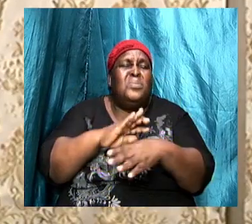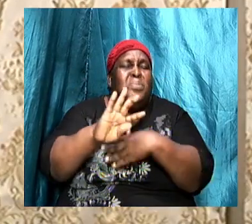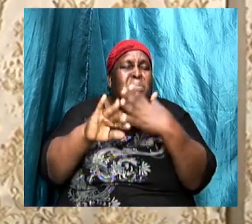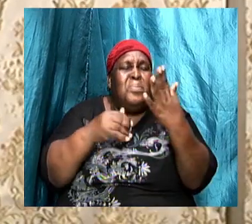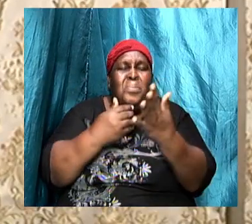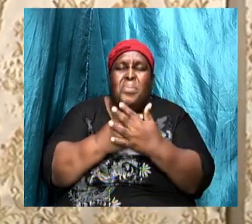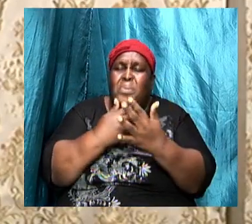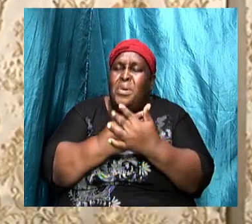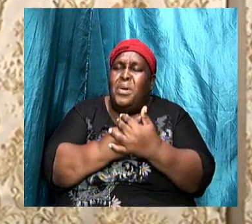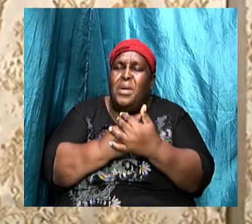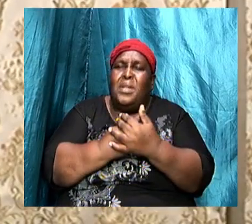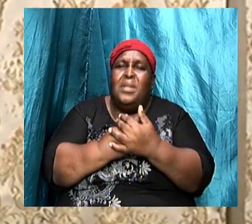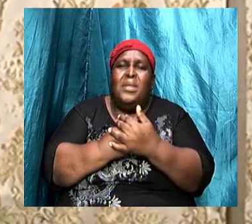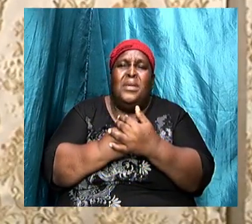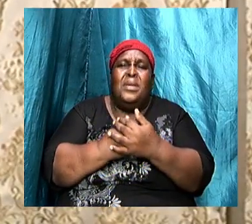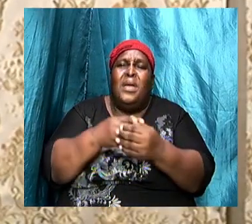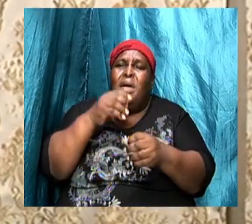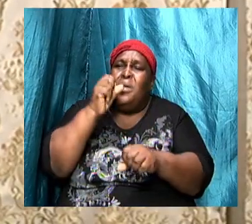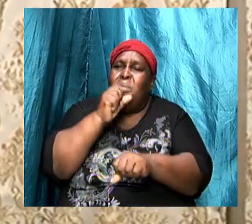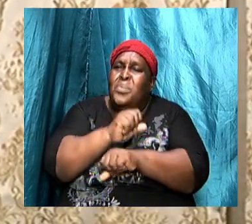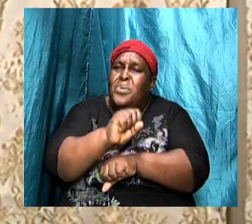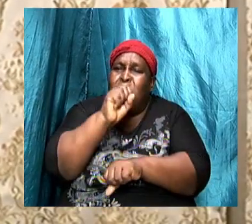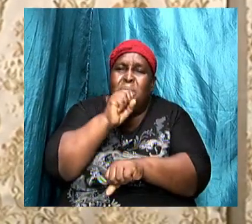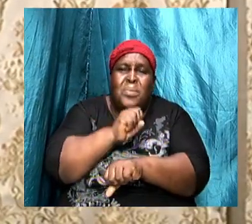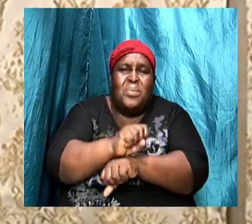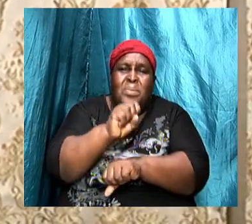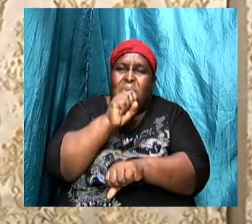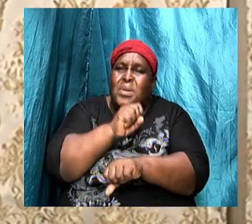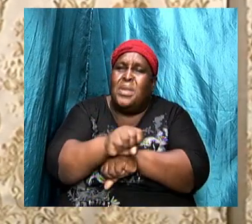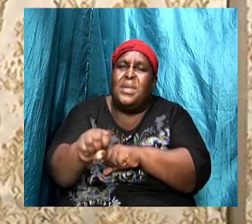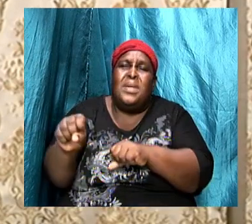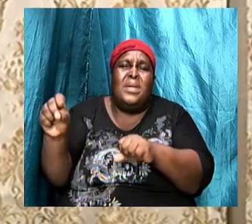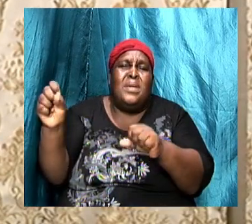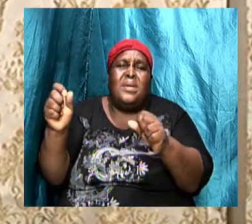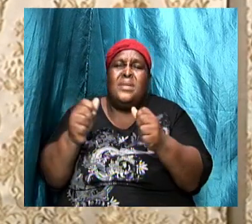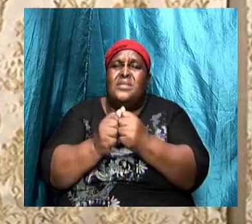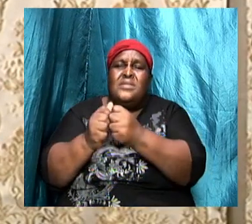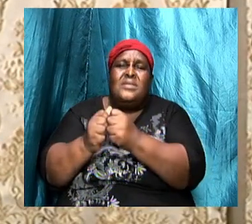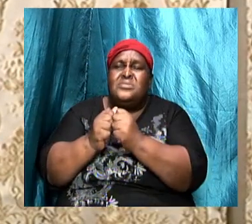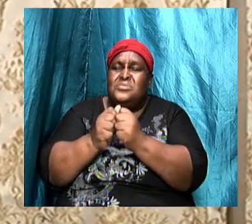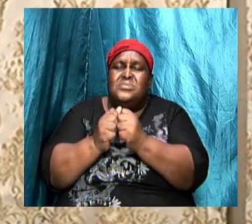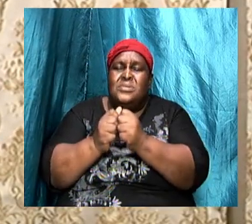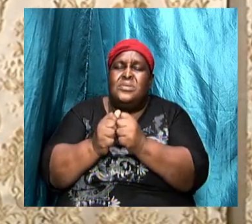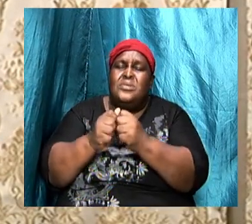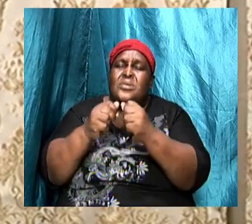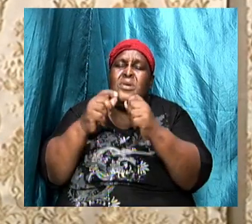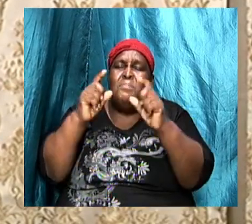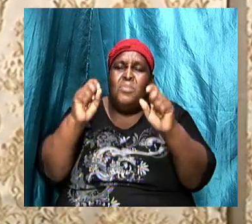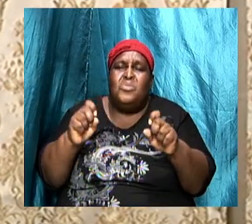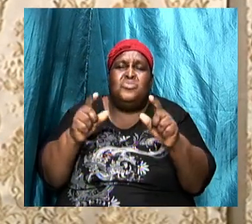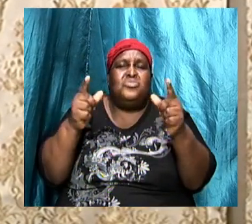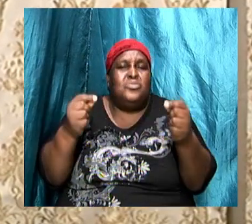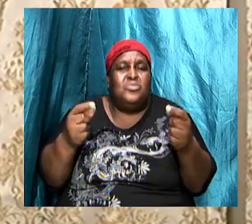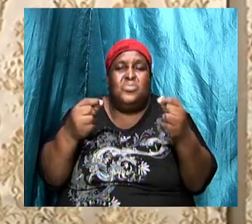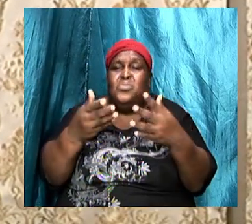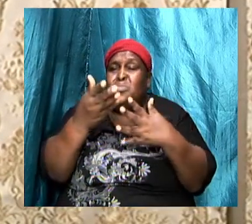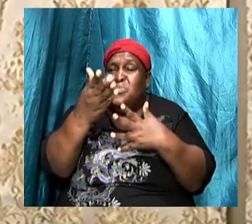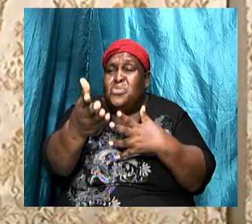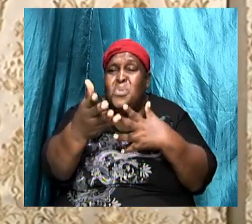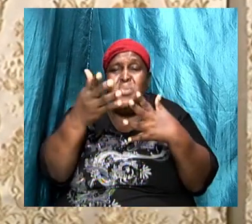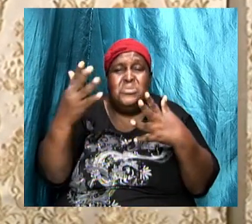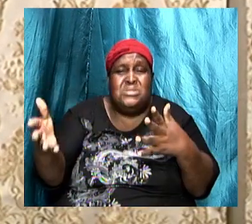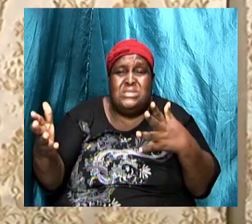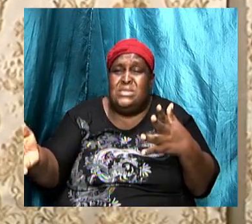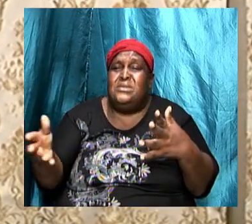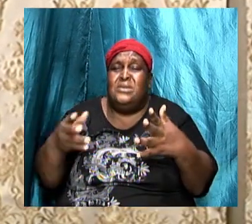as it relates to getting things together and in order and we must do those things we see Jesus commended them they are